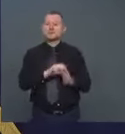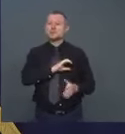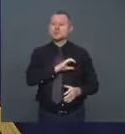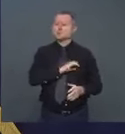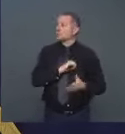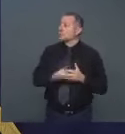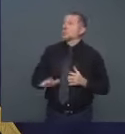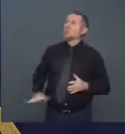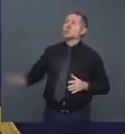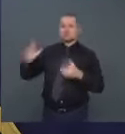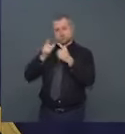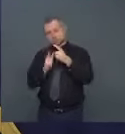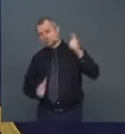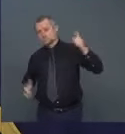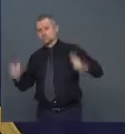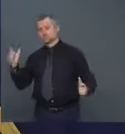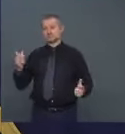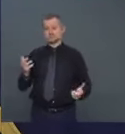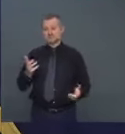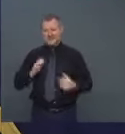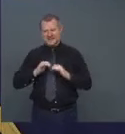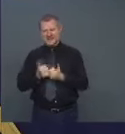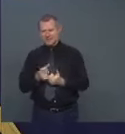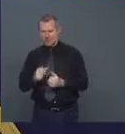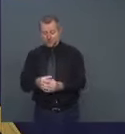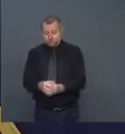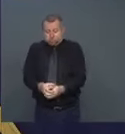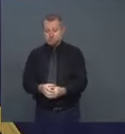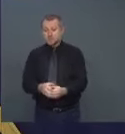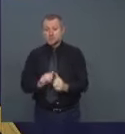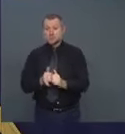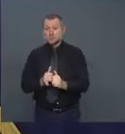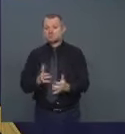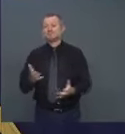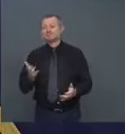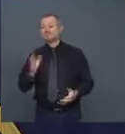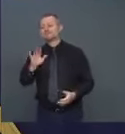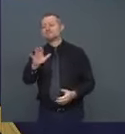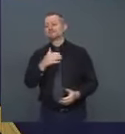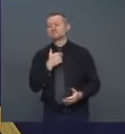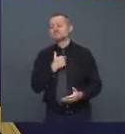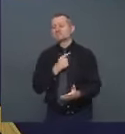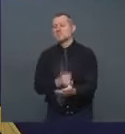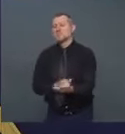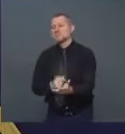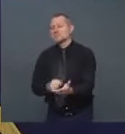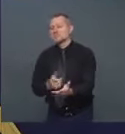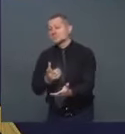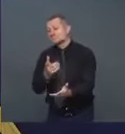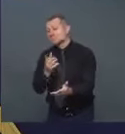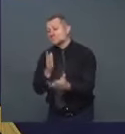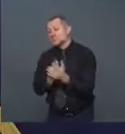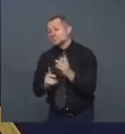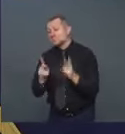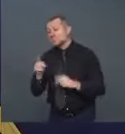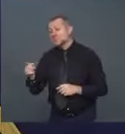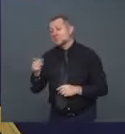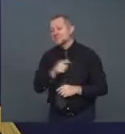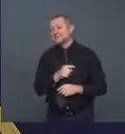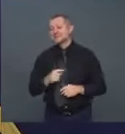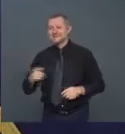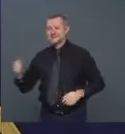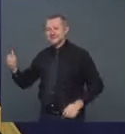cluster happened. Let's be honest. There were pictures of people violating